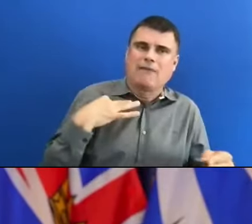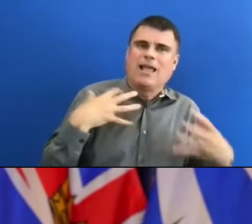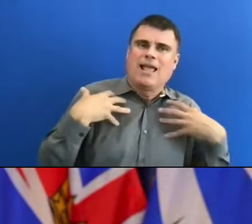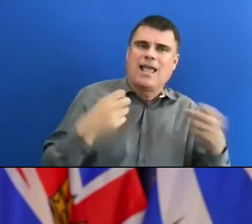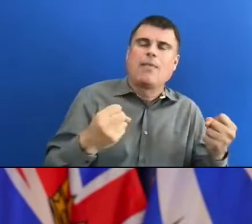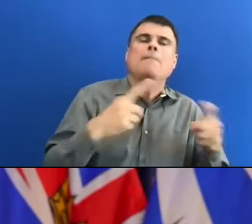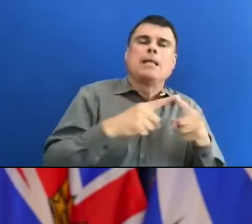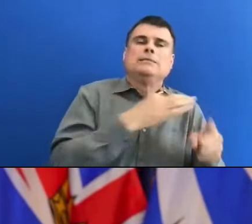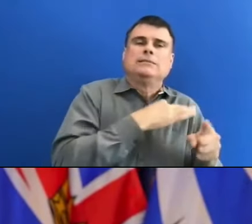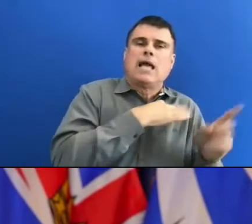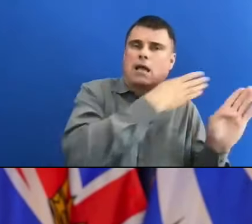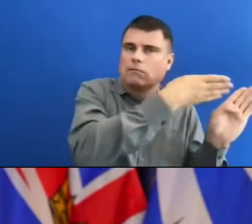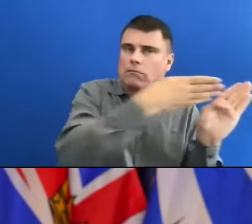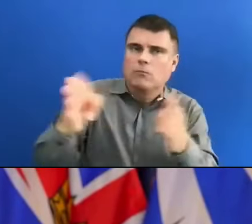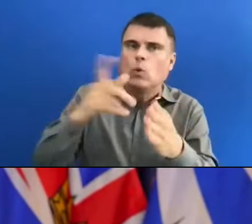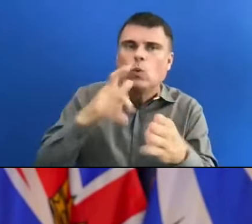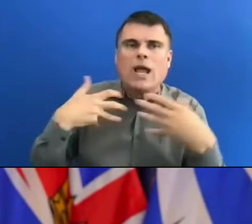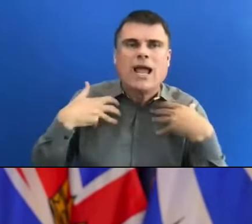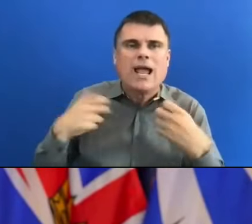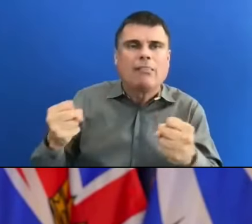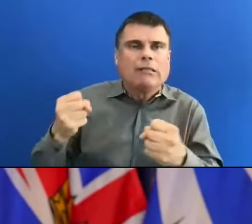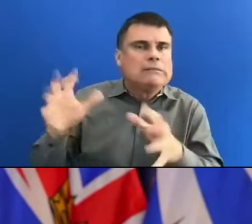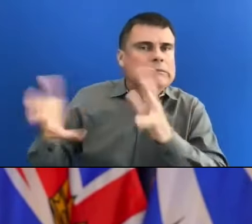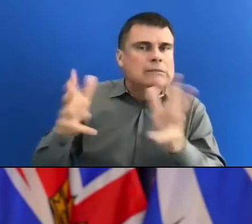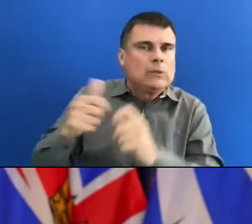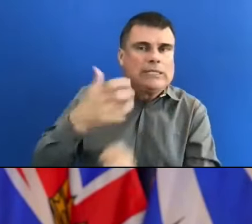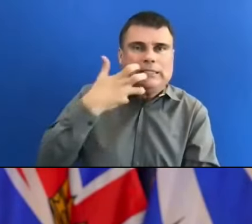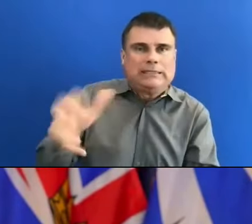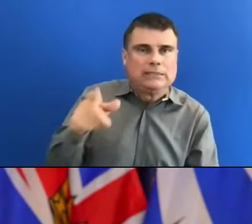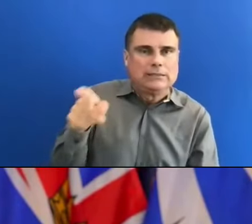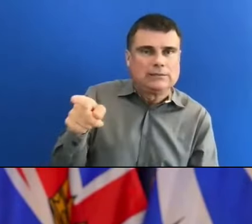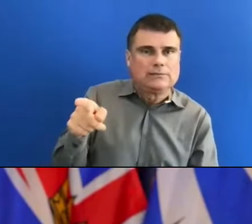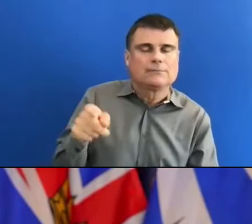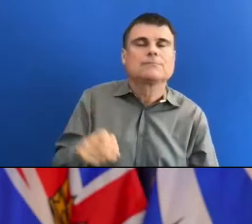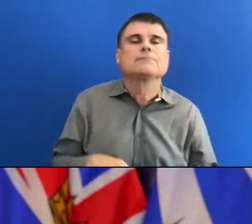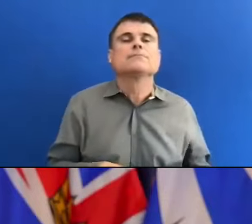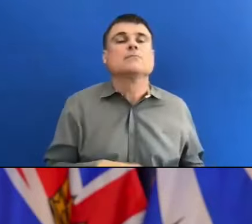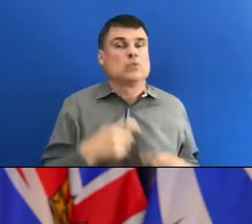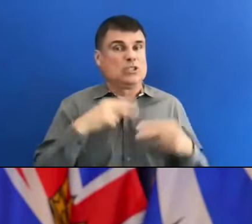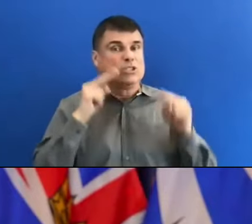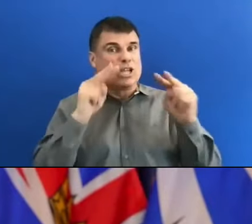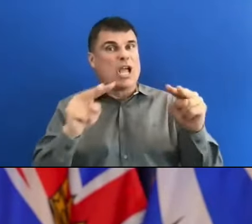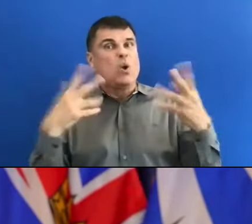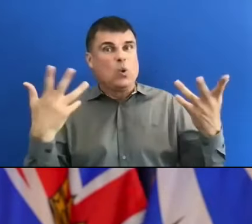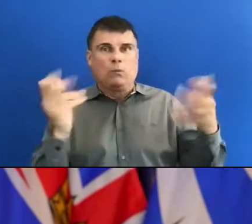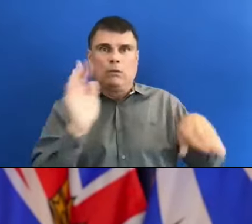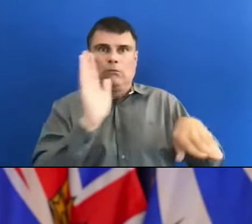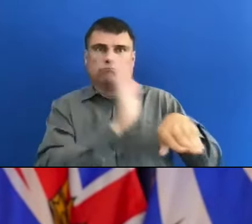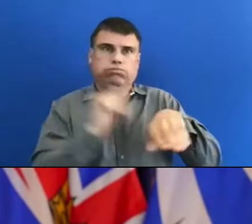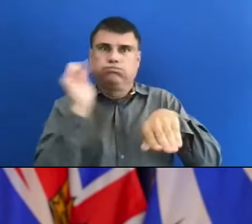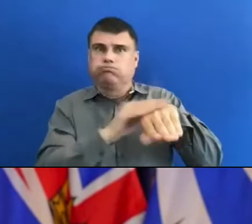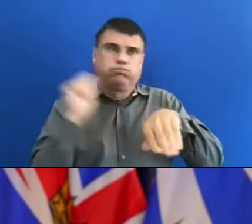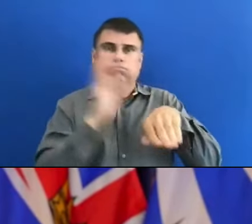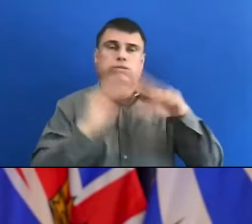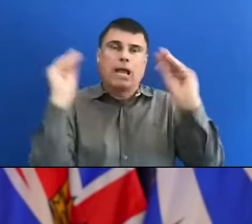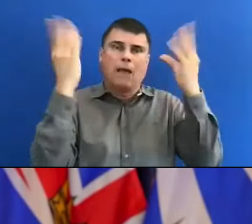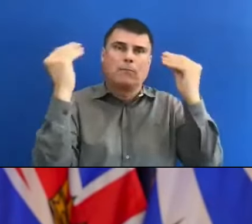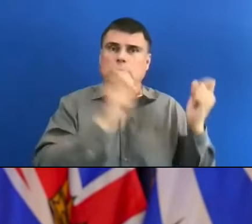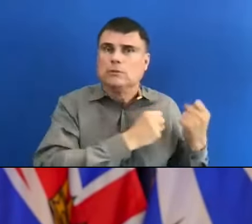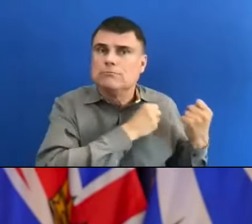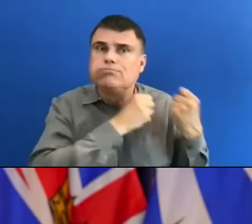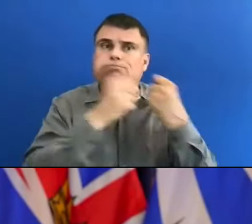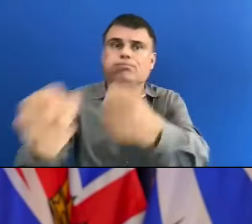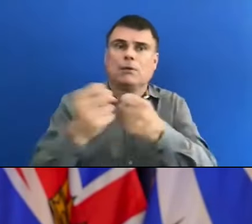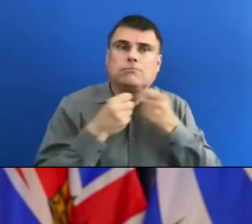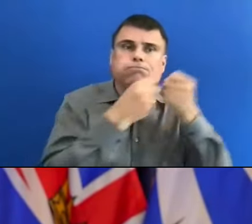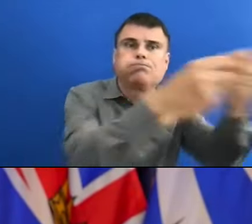24 hours yesterday a record number of ambulance calls. On Saturday, that broke the record on Saturday and